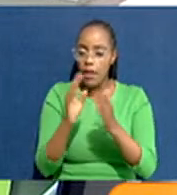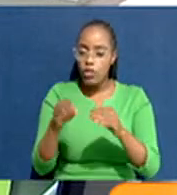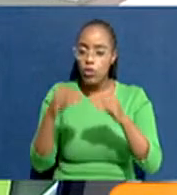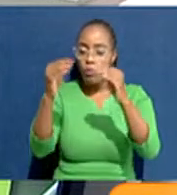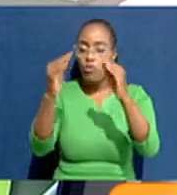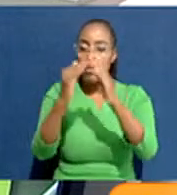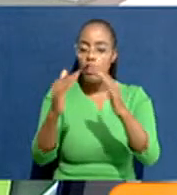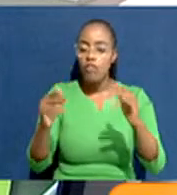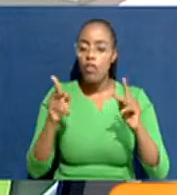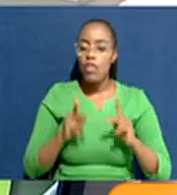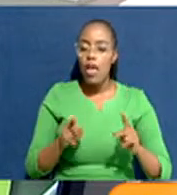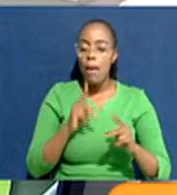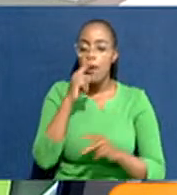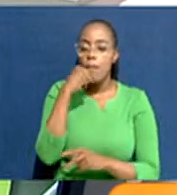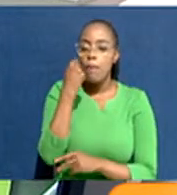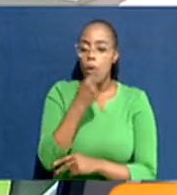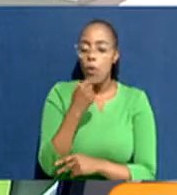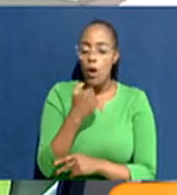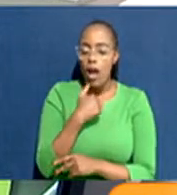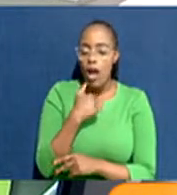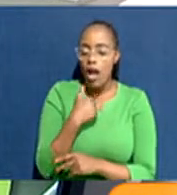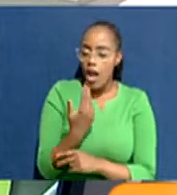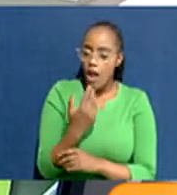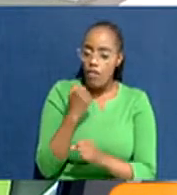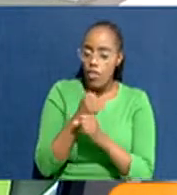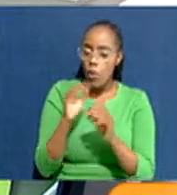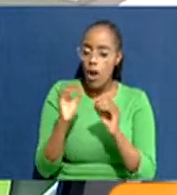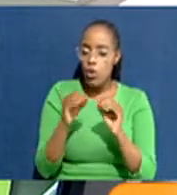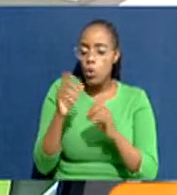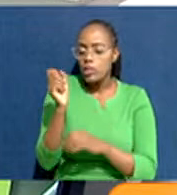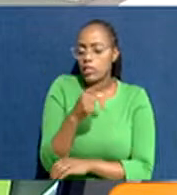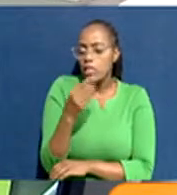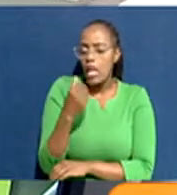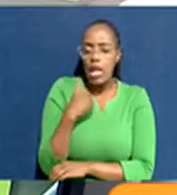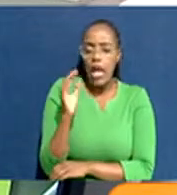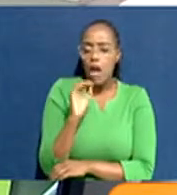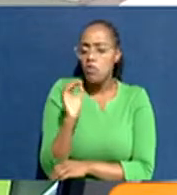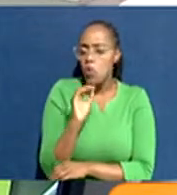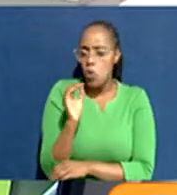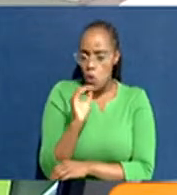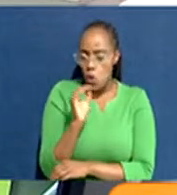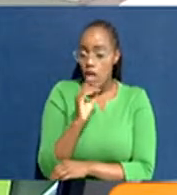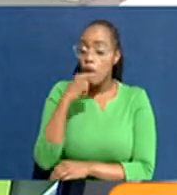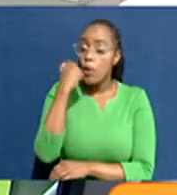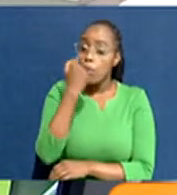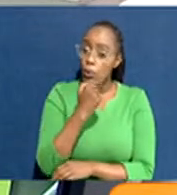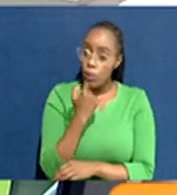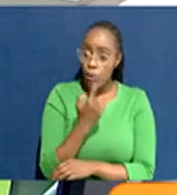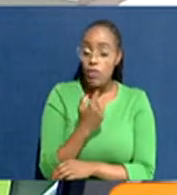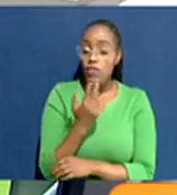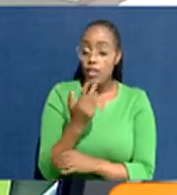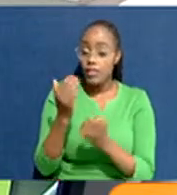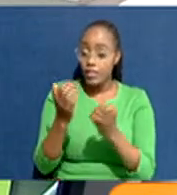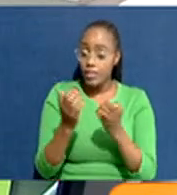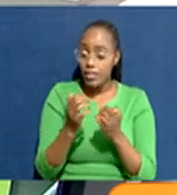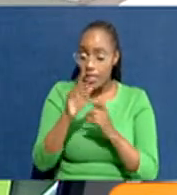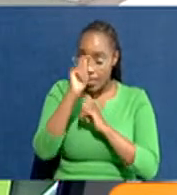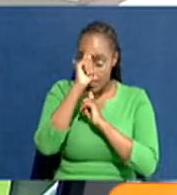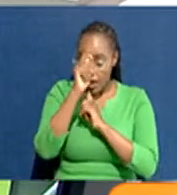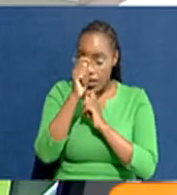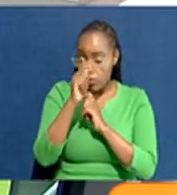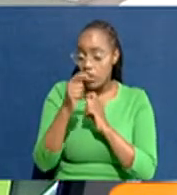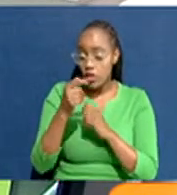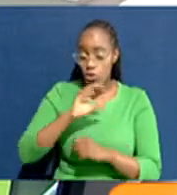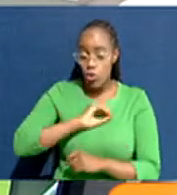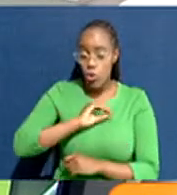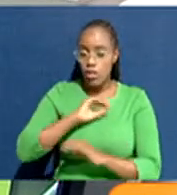housing for those in informal work, who don't have a salary, and who therefore deserve the dignity of owning a home.